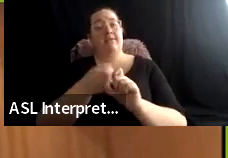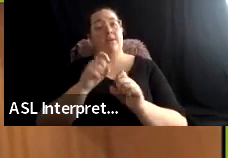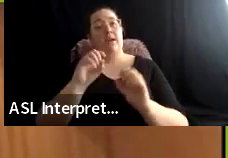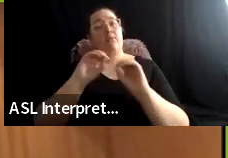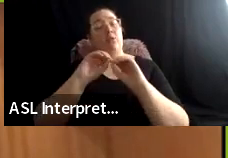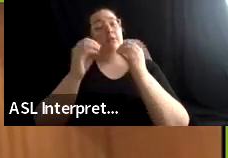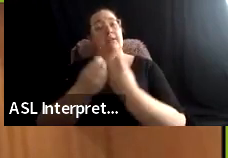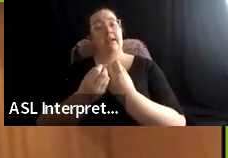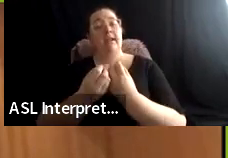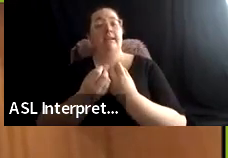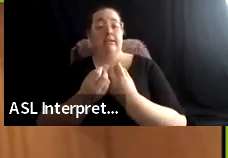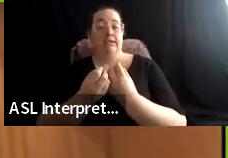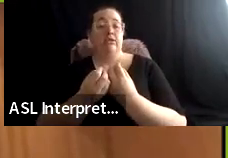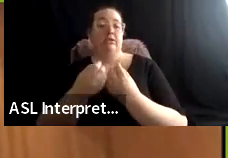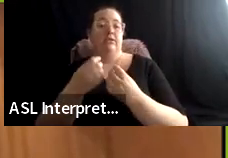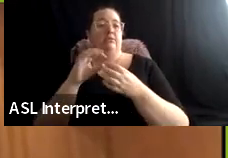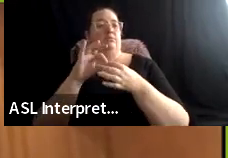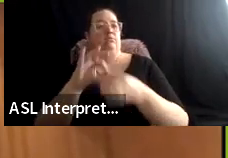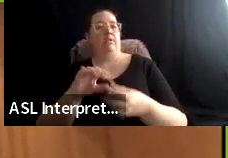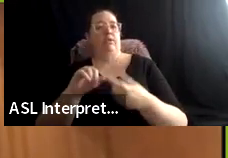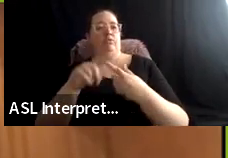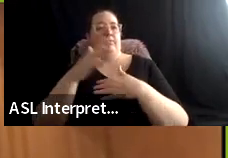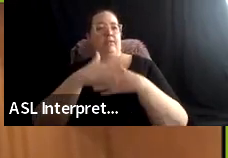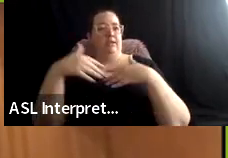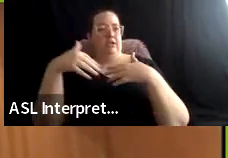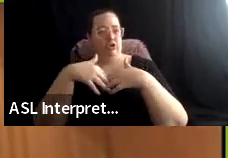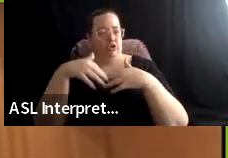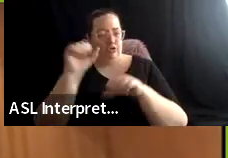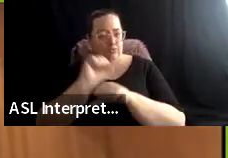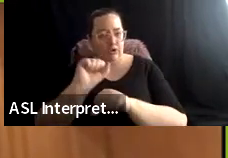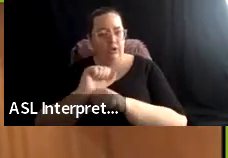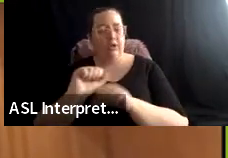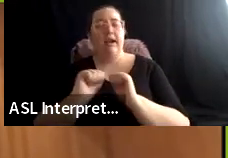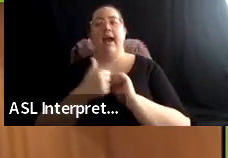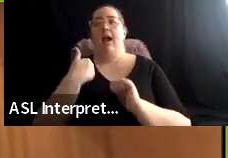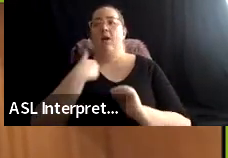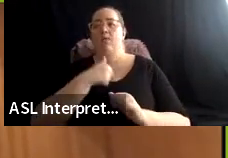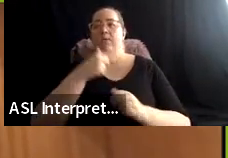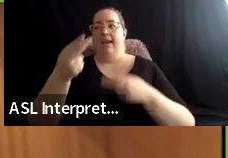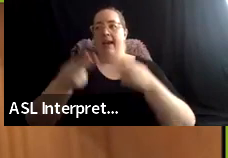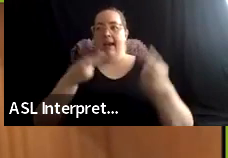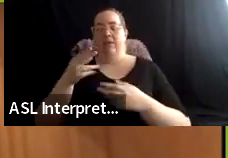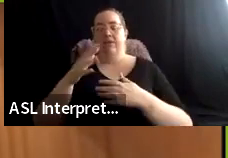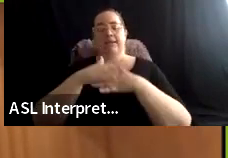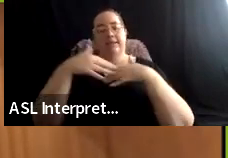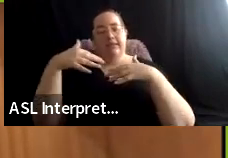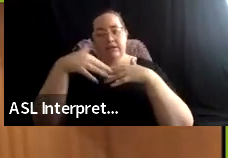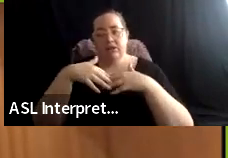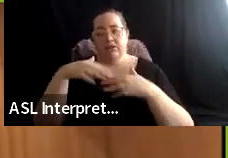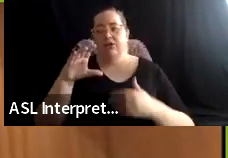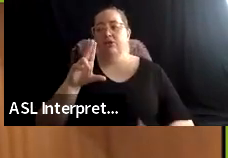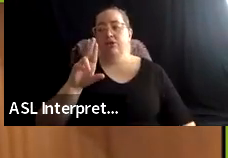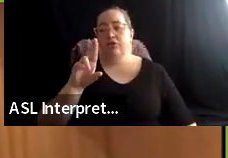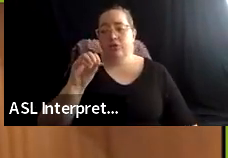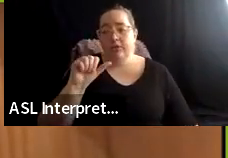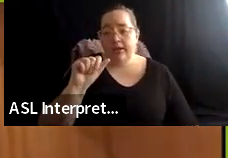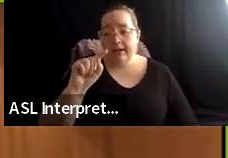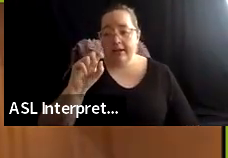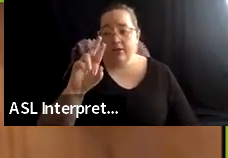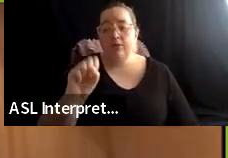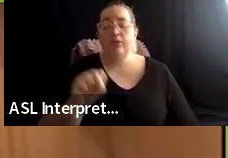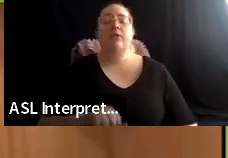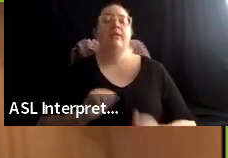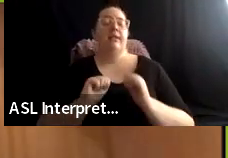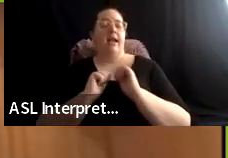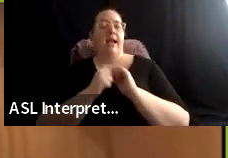uh, how we're hiring indigenous curators, how we're thinking about, um, and